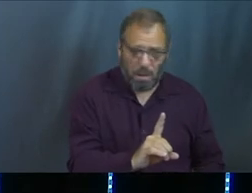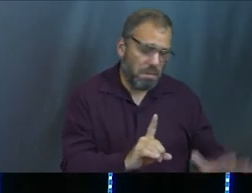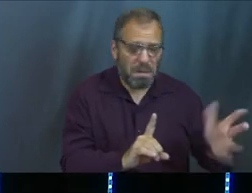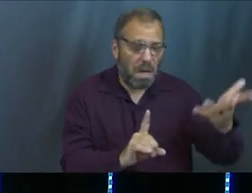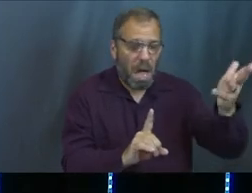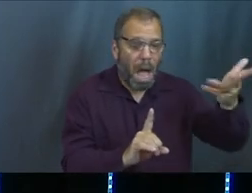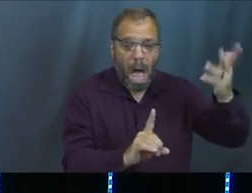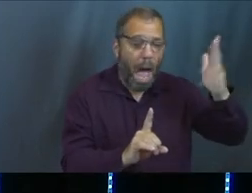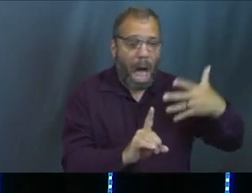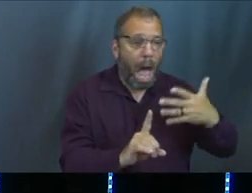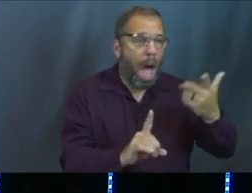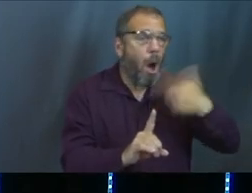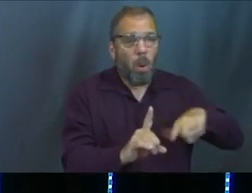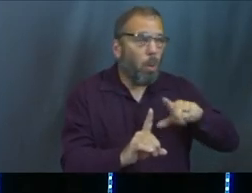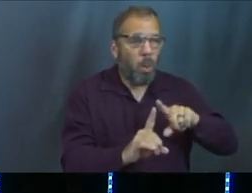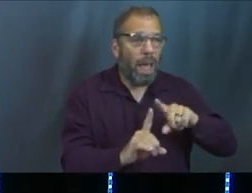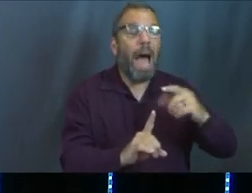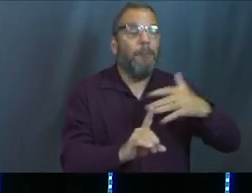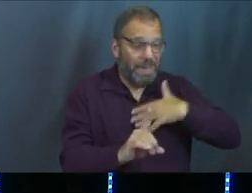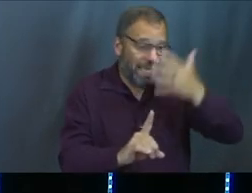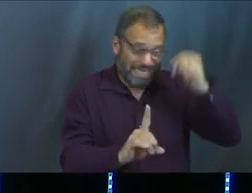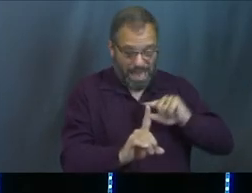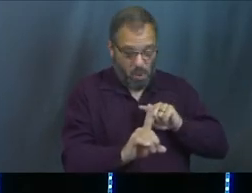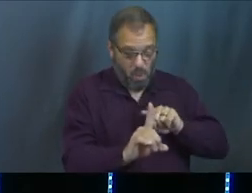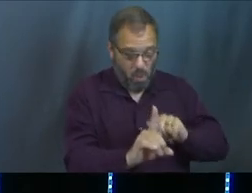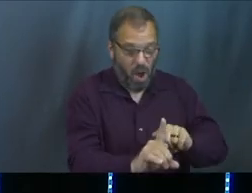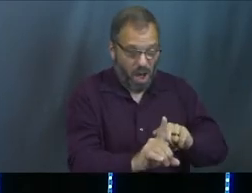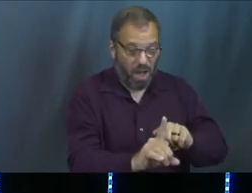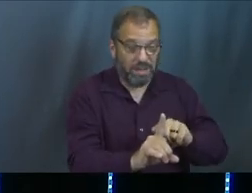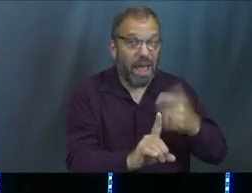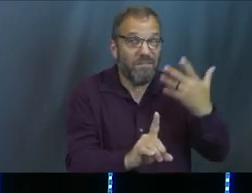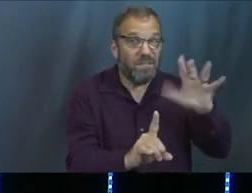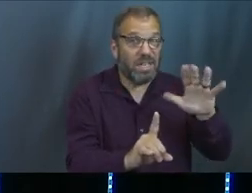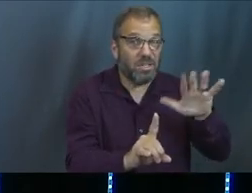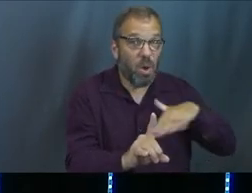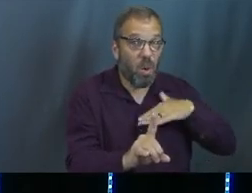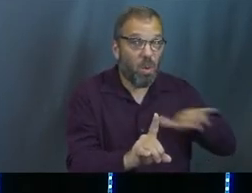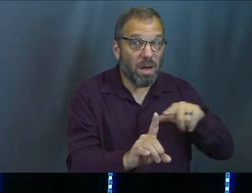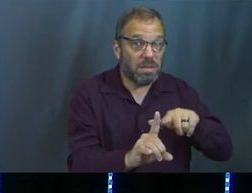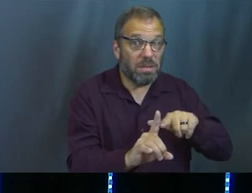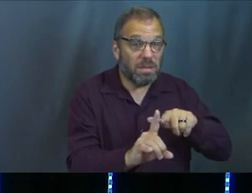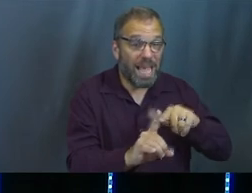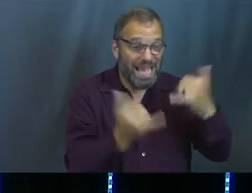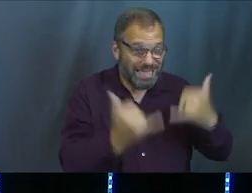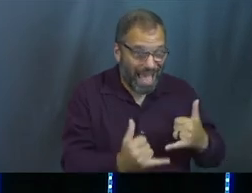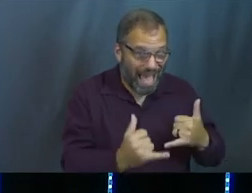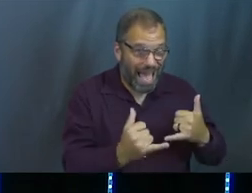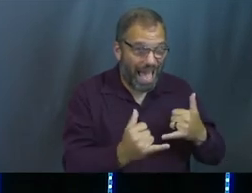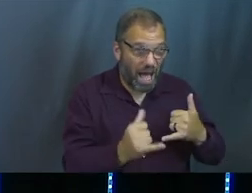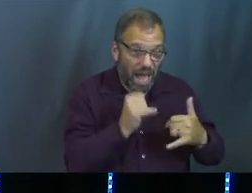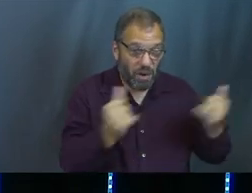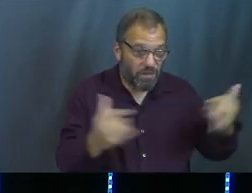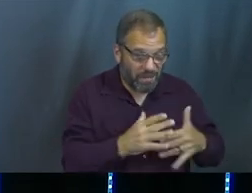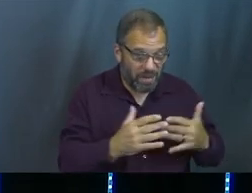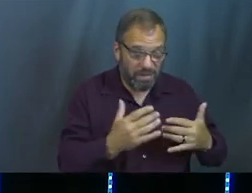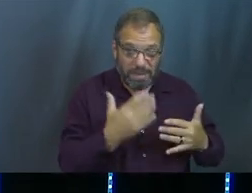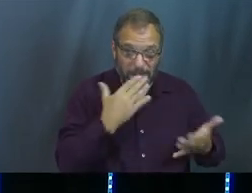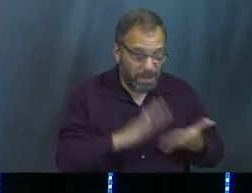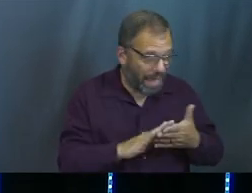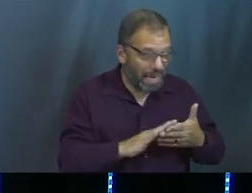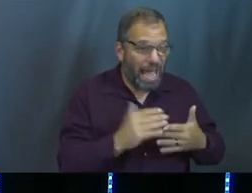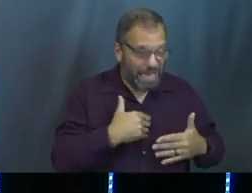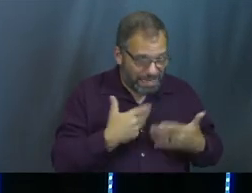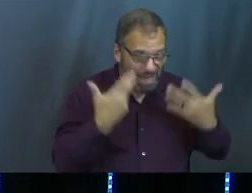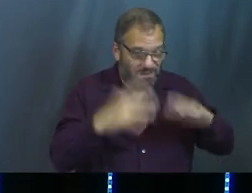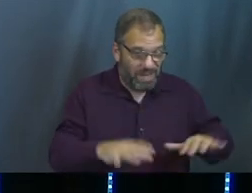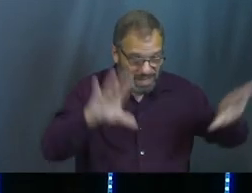oh, well, when I walked, because I walked past tense through the valley of the shadow of death, now I kind of don't fear evil. Now I feel a little bit better